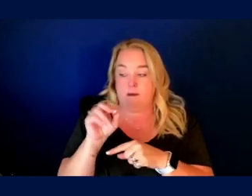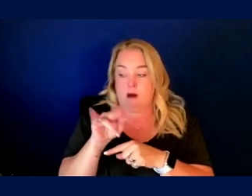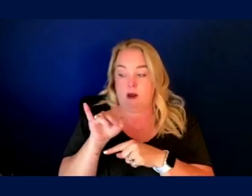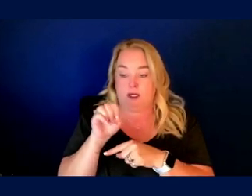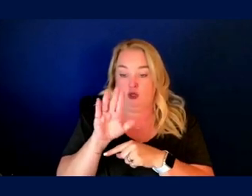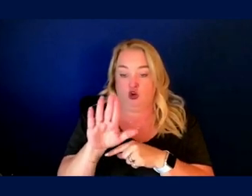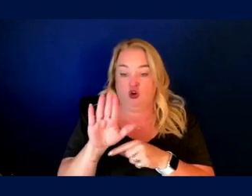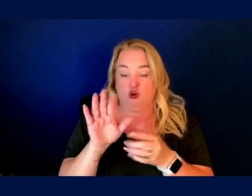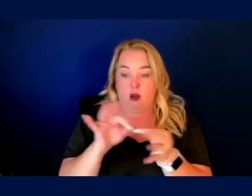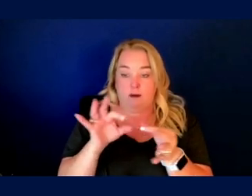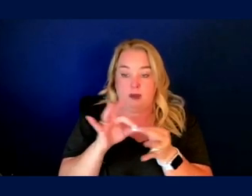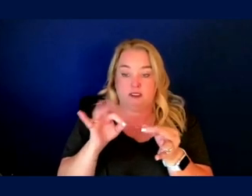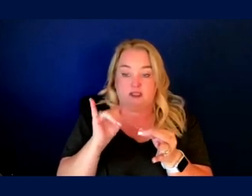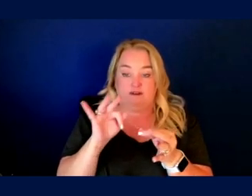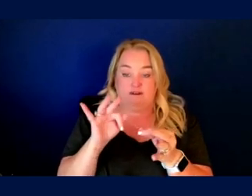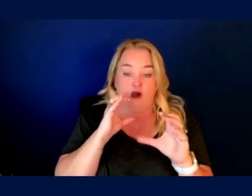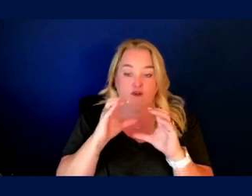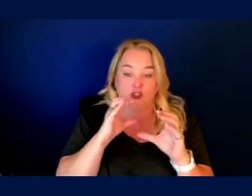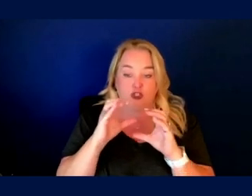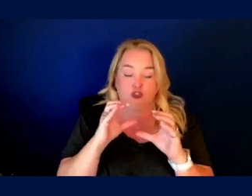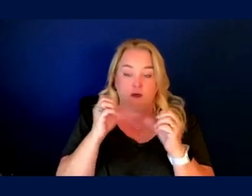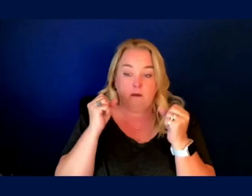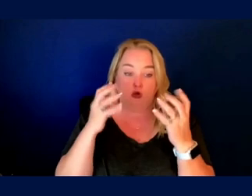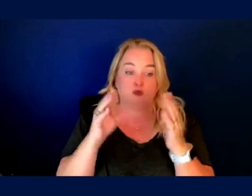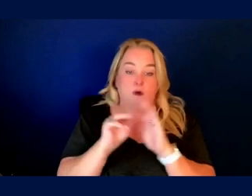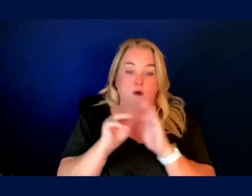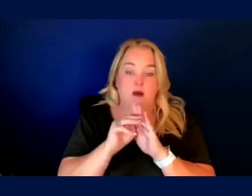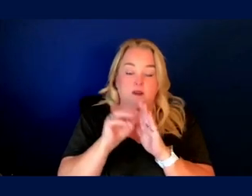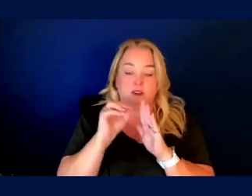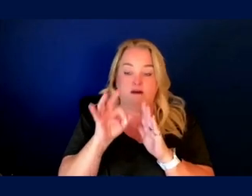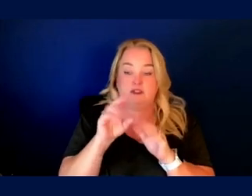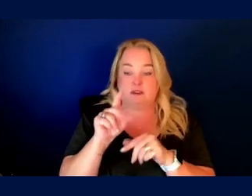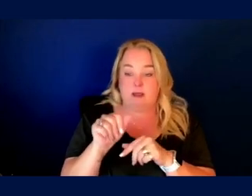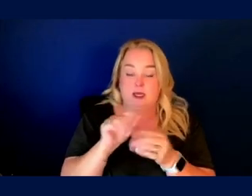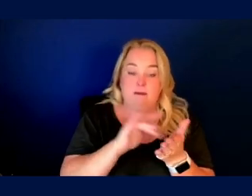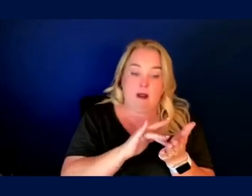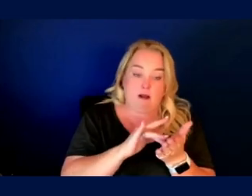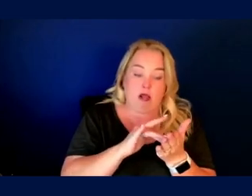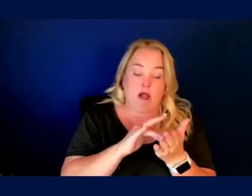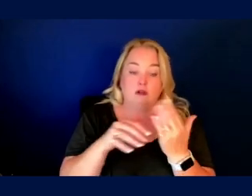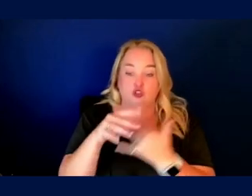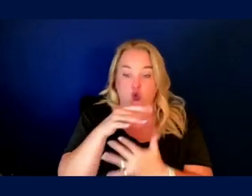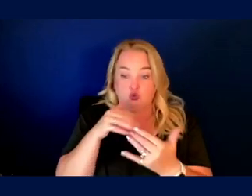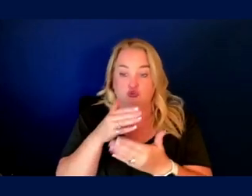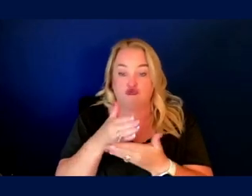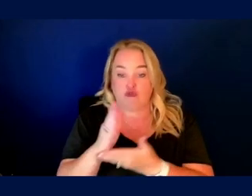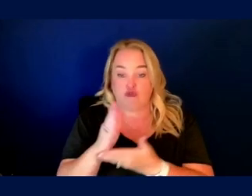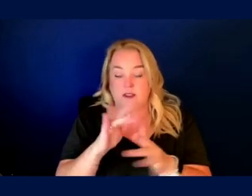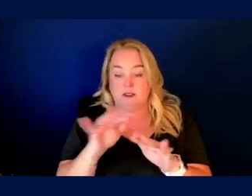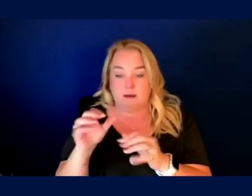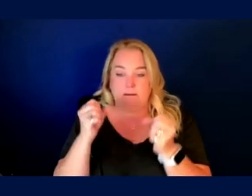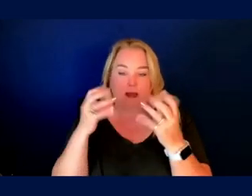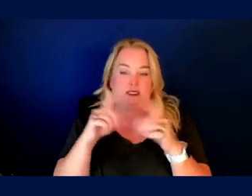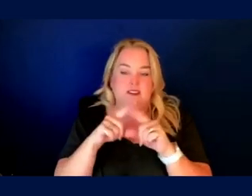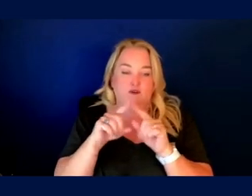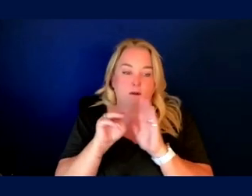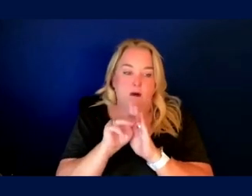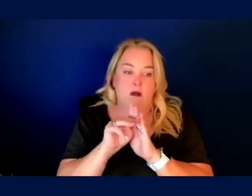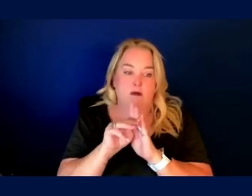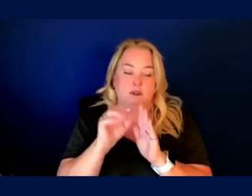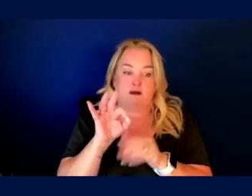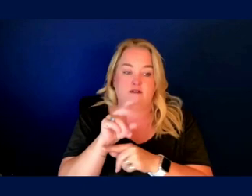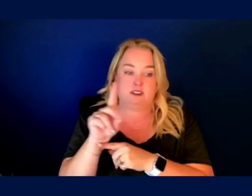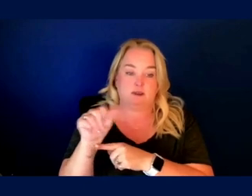is some conversation around the multiple models of disability, whether that's medical, social, rights-based models, there's many different models of